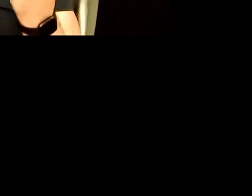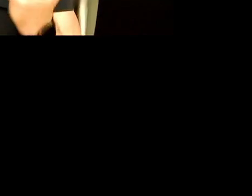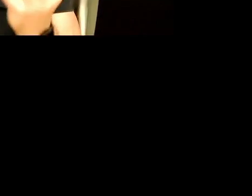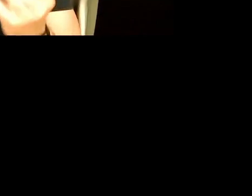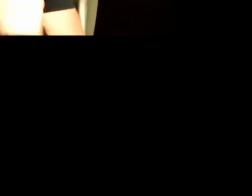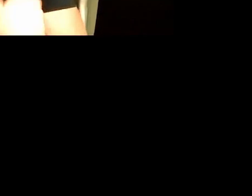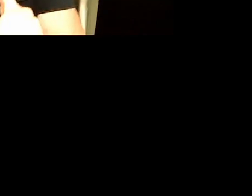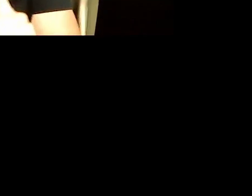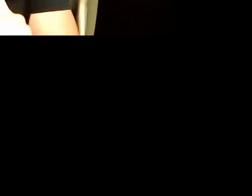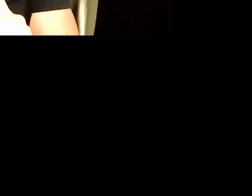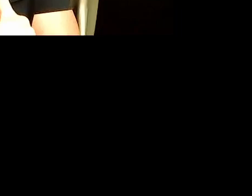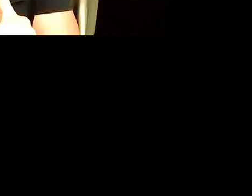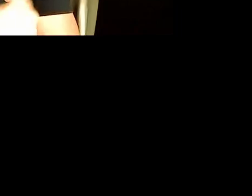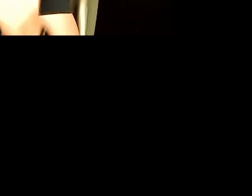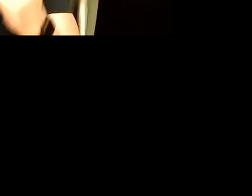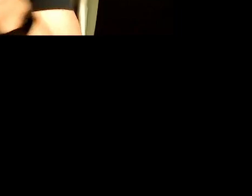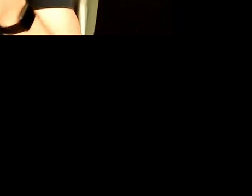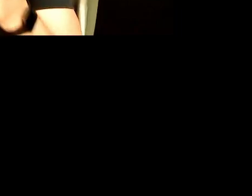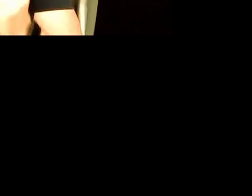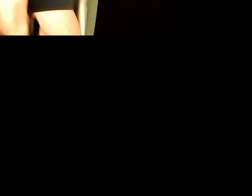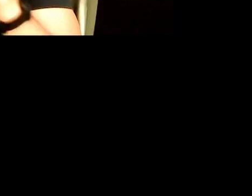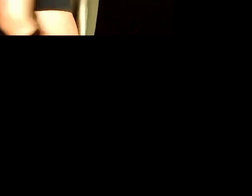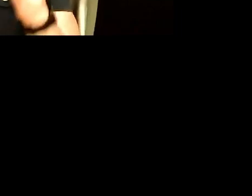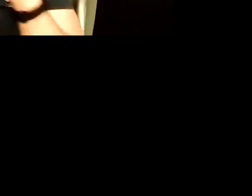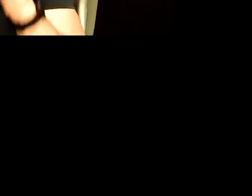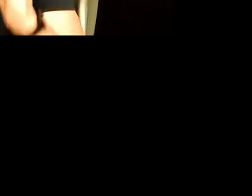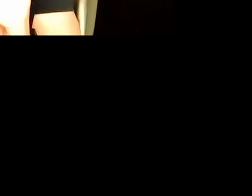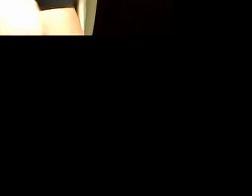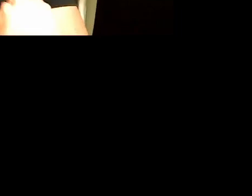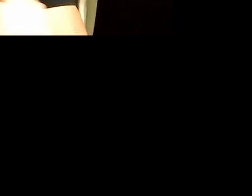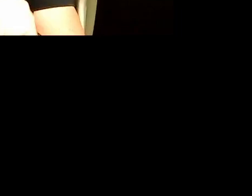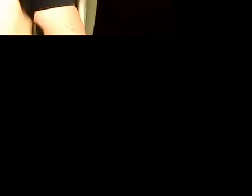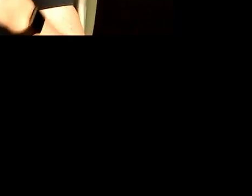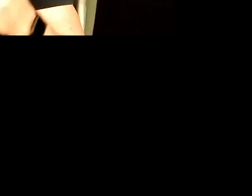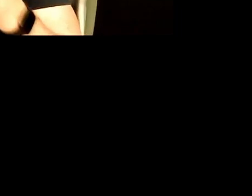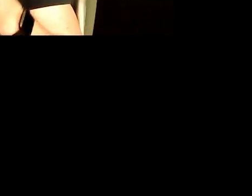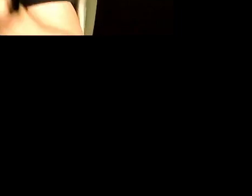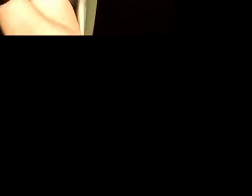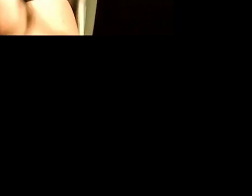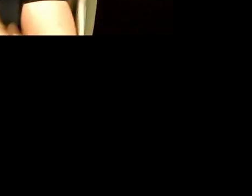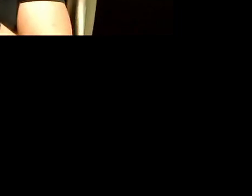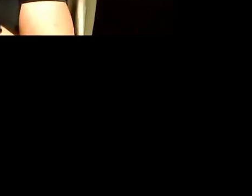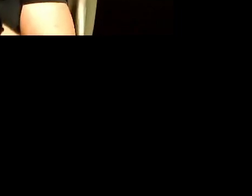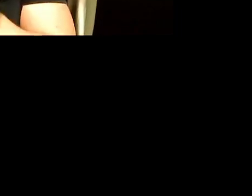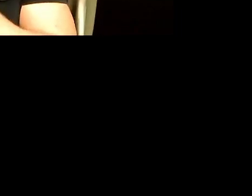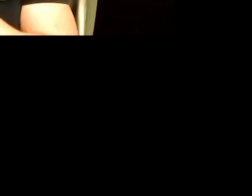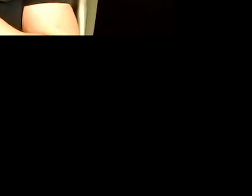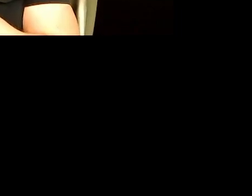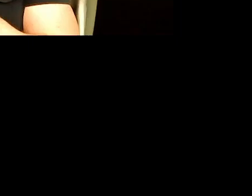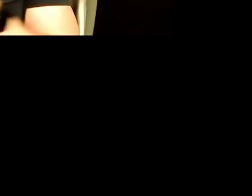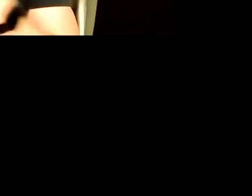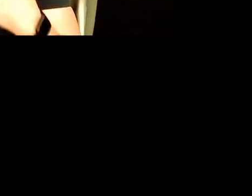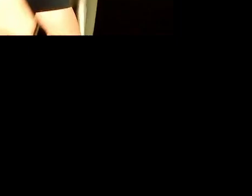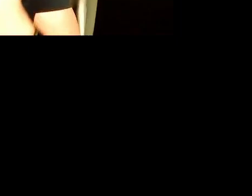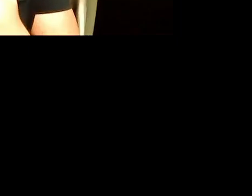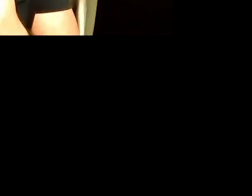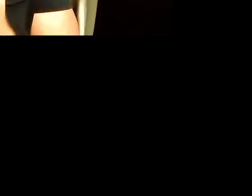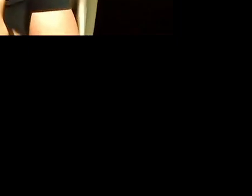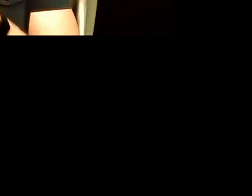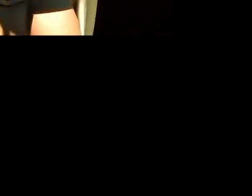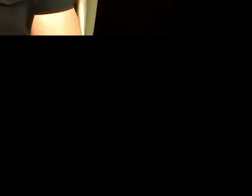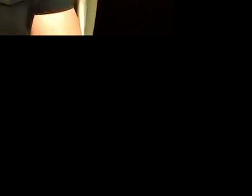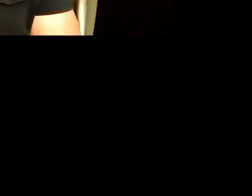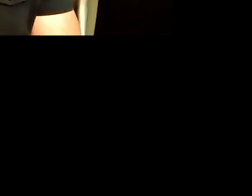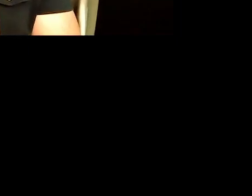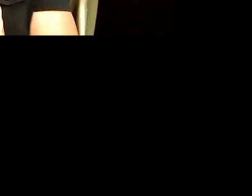is about, in addition to fairness. And your point about international leadership is so well taken. That's what